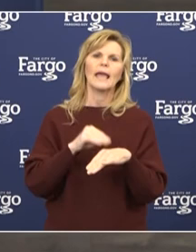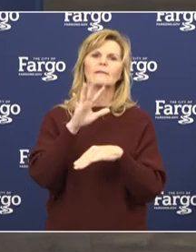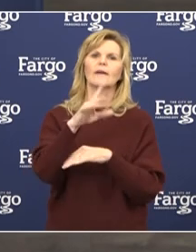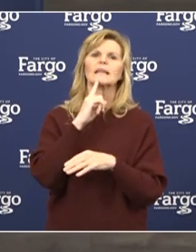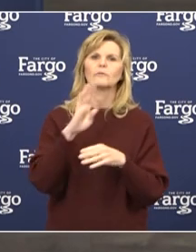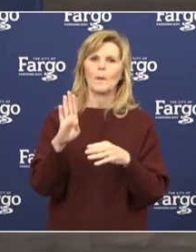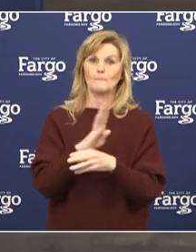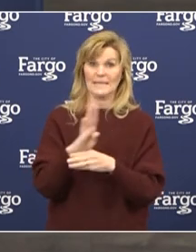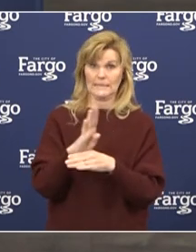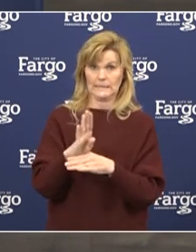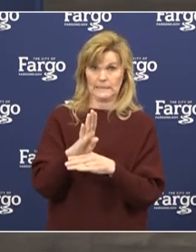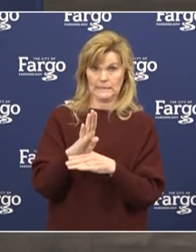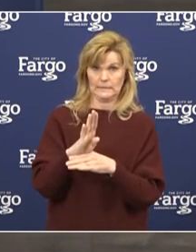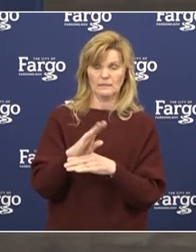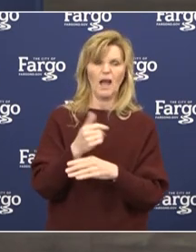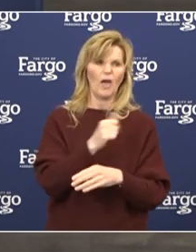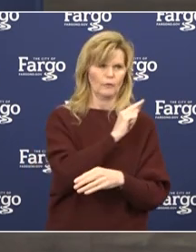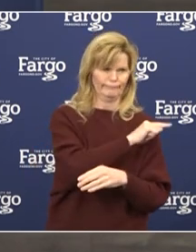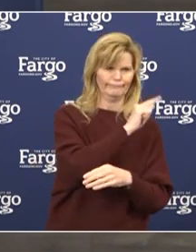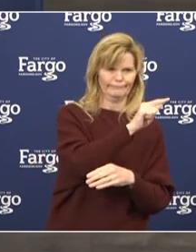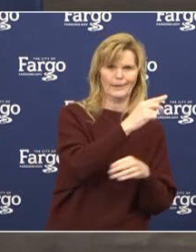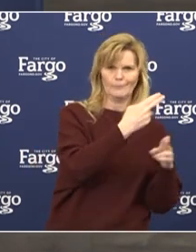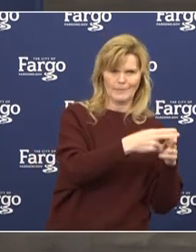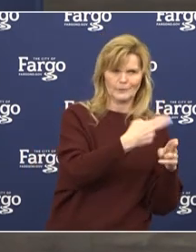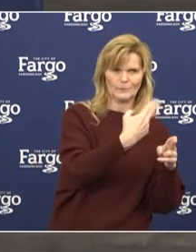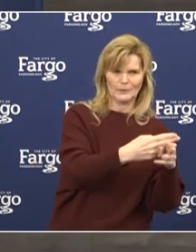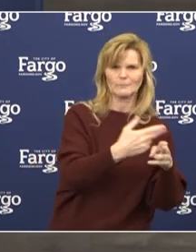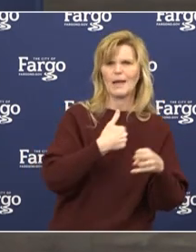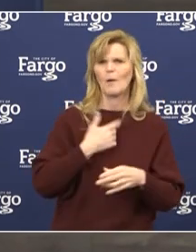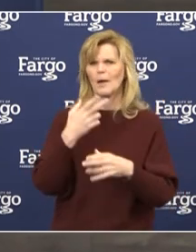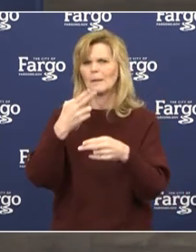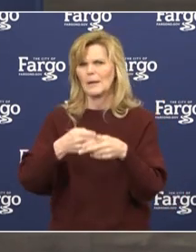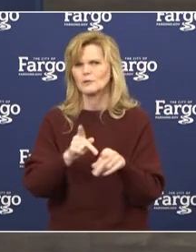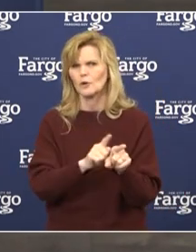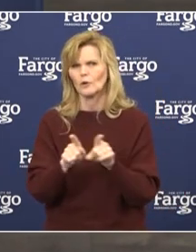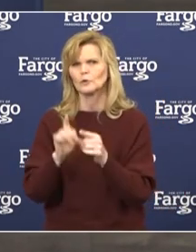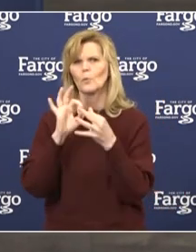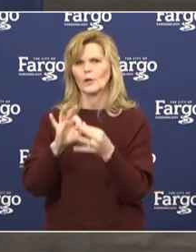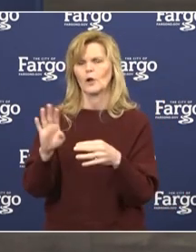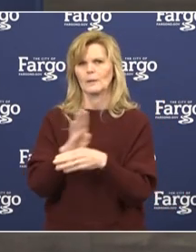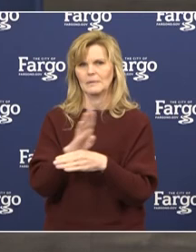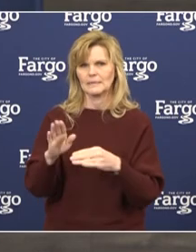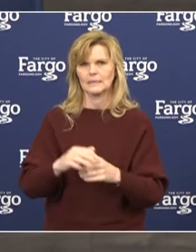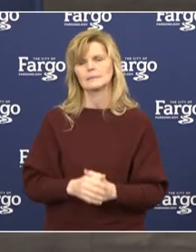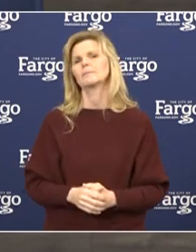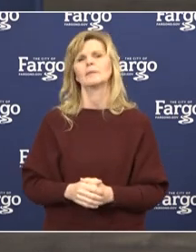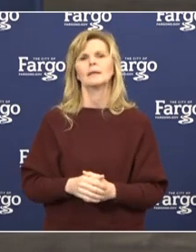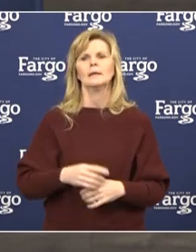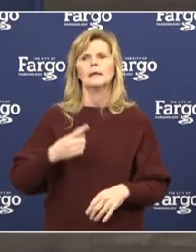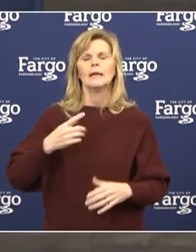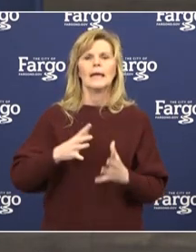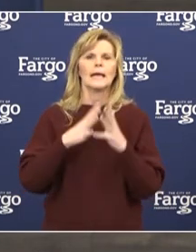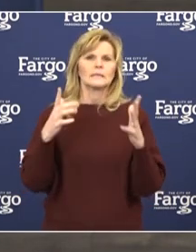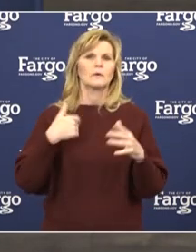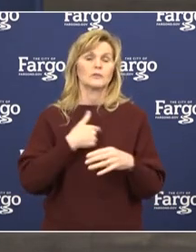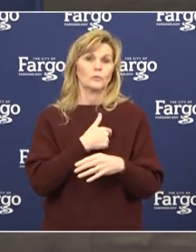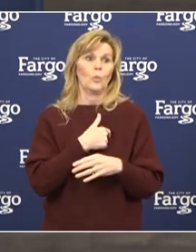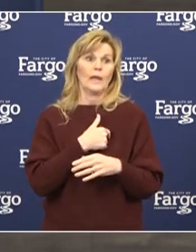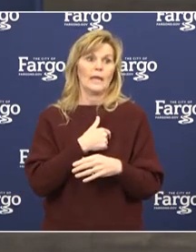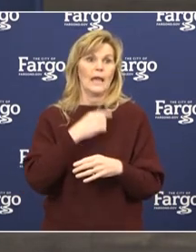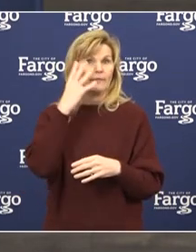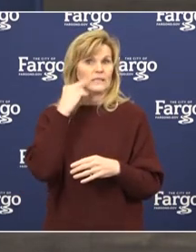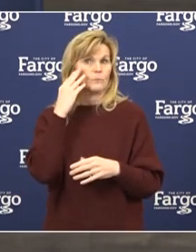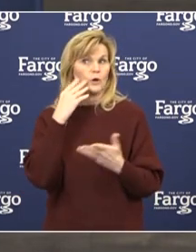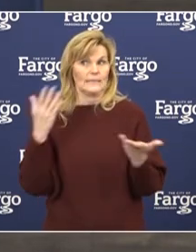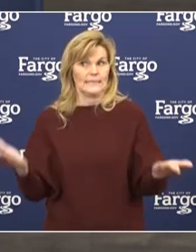businesses, which others have commented on before. This is much as we have been struck in our footprint by